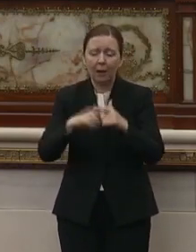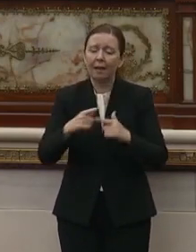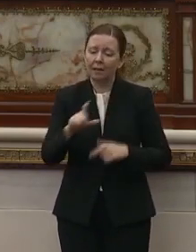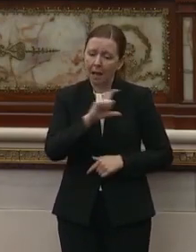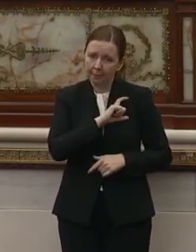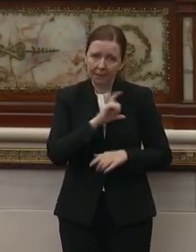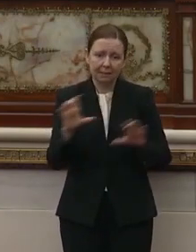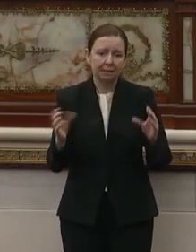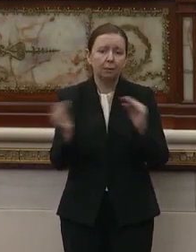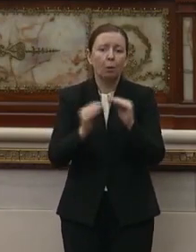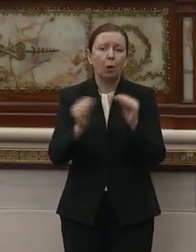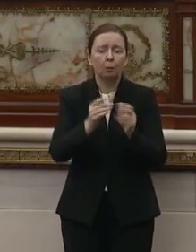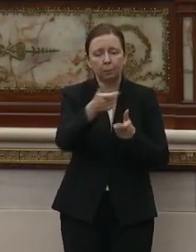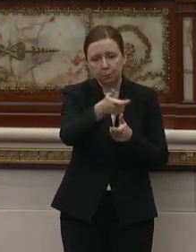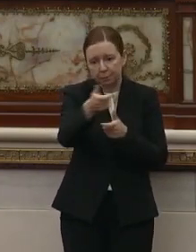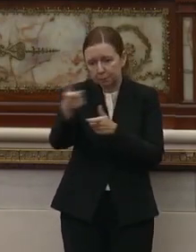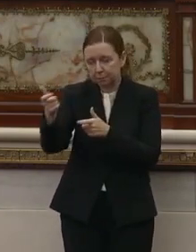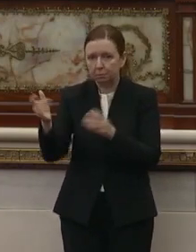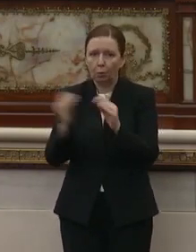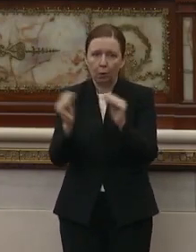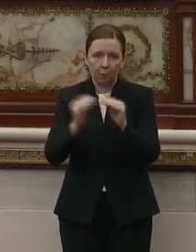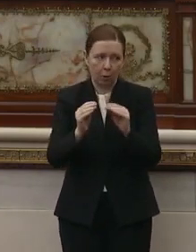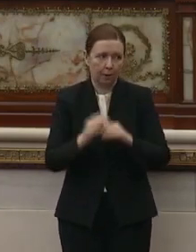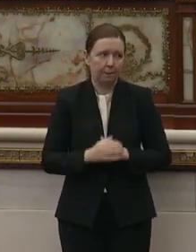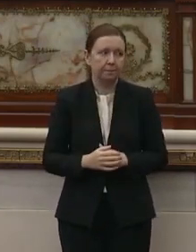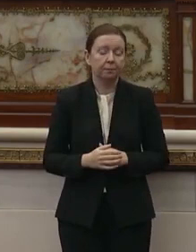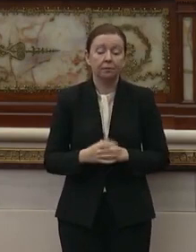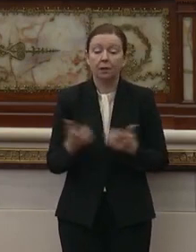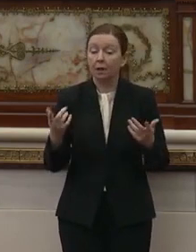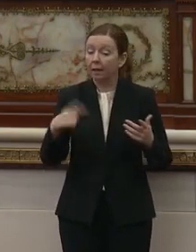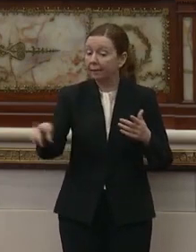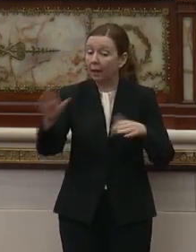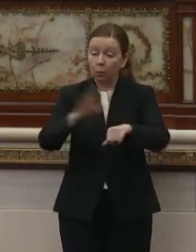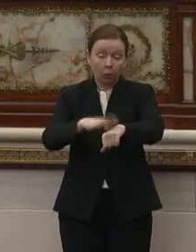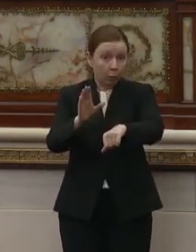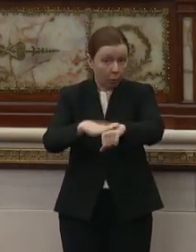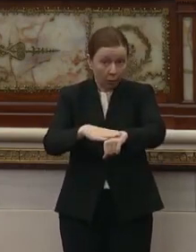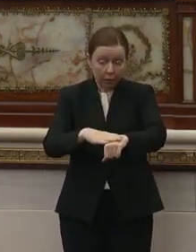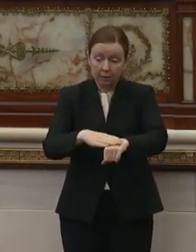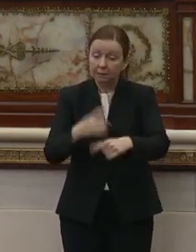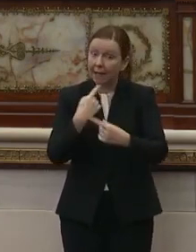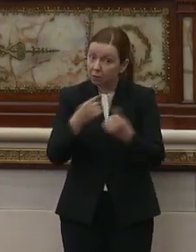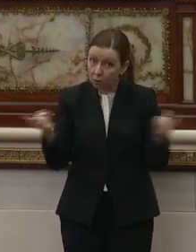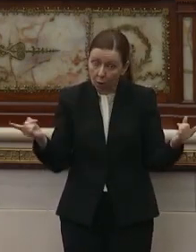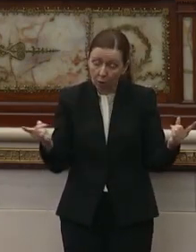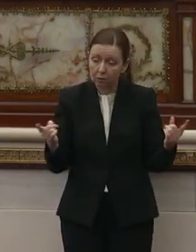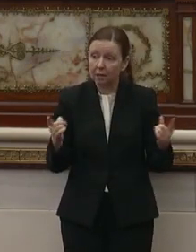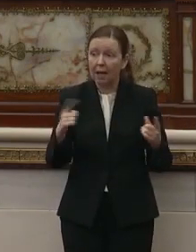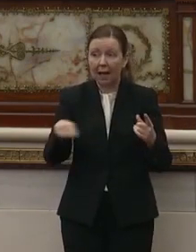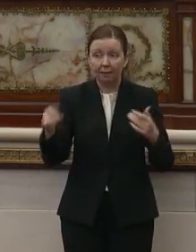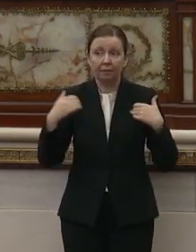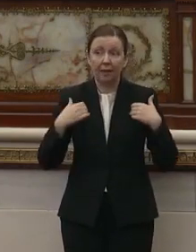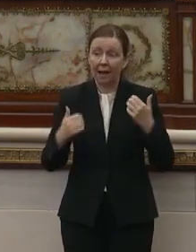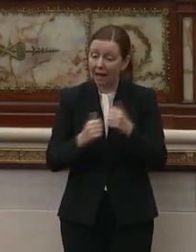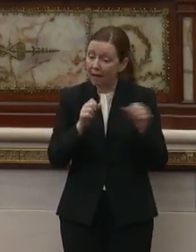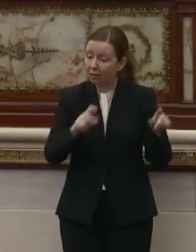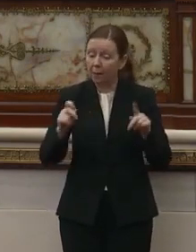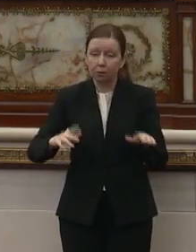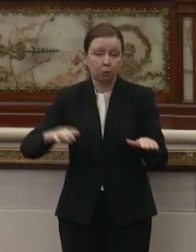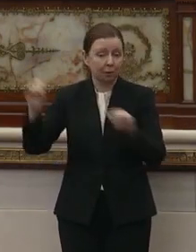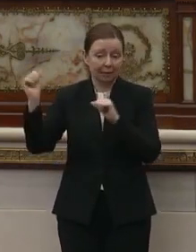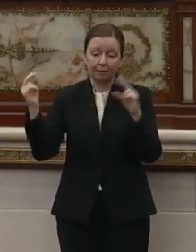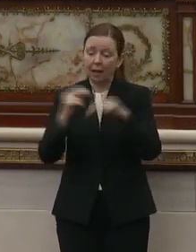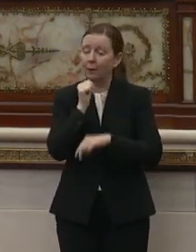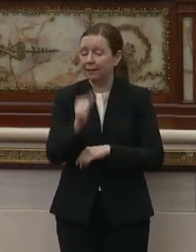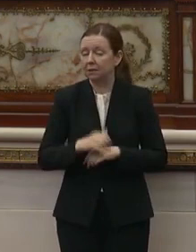deployed more canisters. So they were warned and told and they were given every opportunity to leave the highway